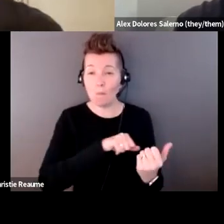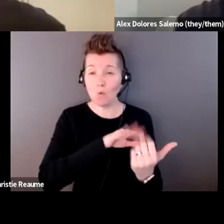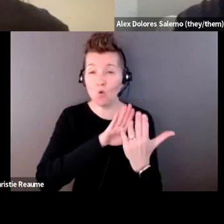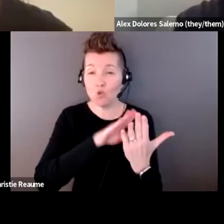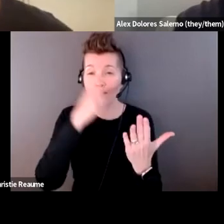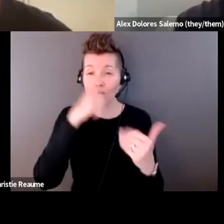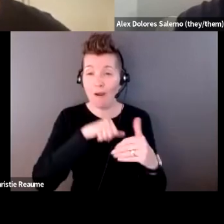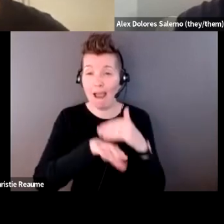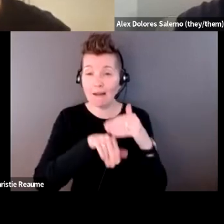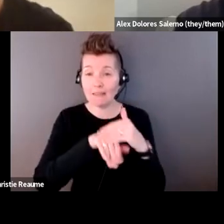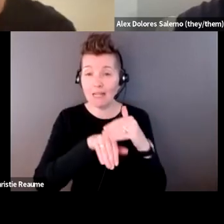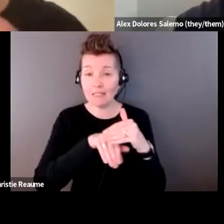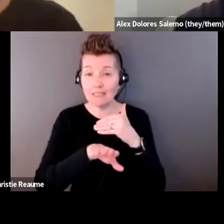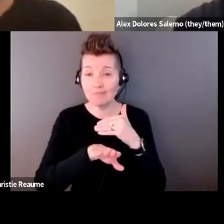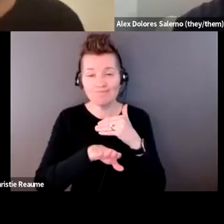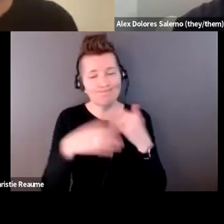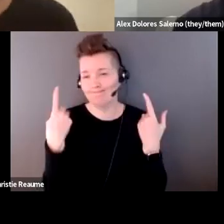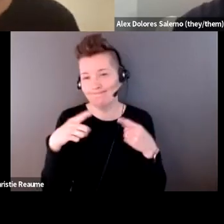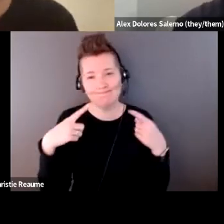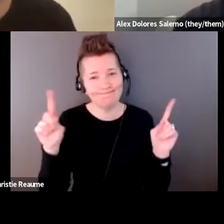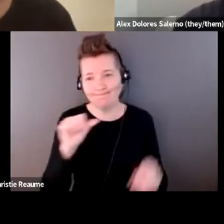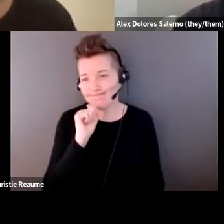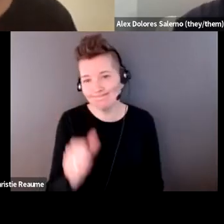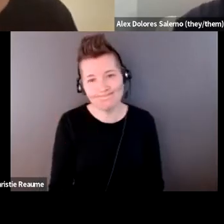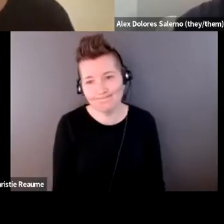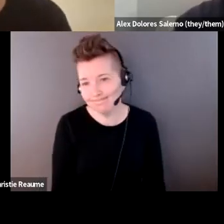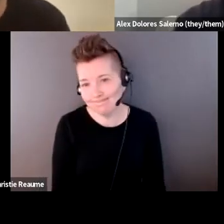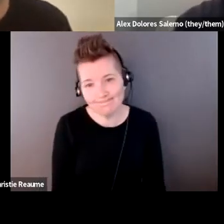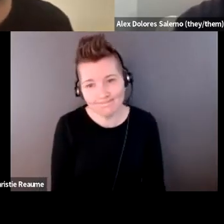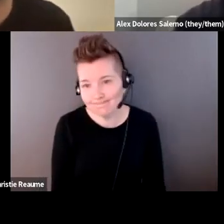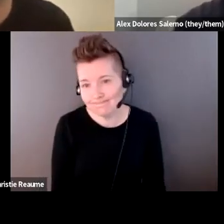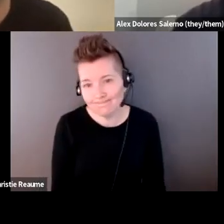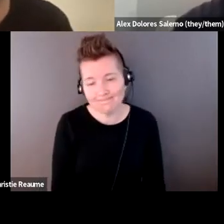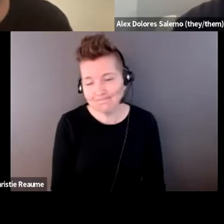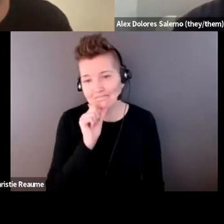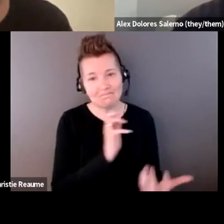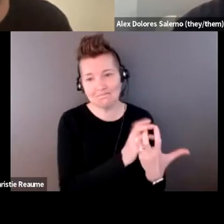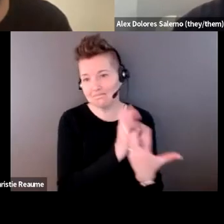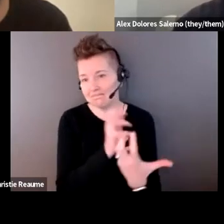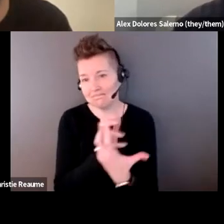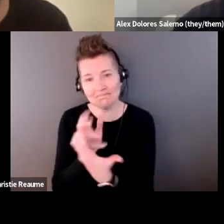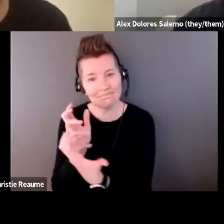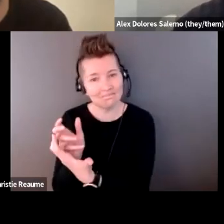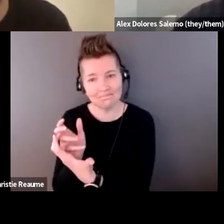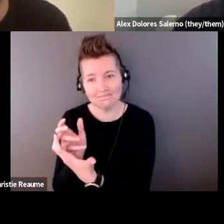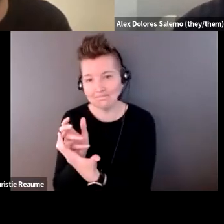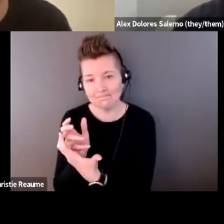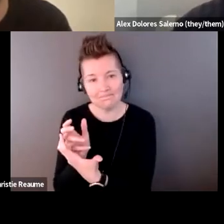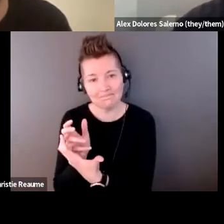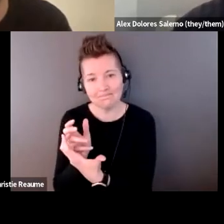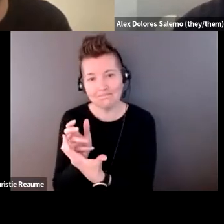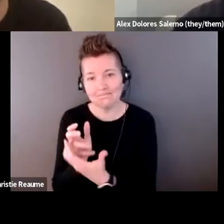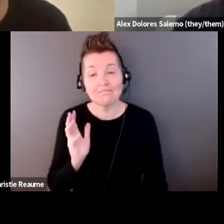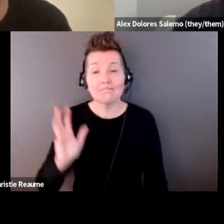access doesn't work, it's pretty inadequate. And these previously